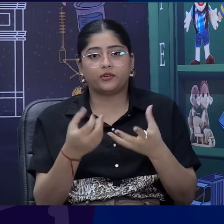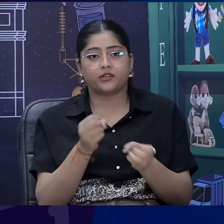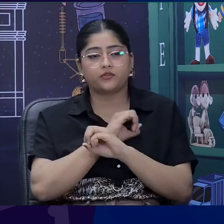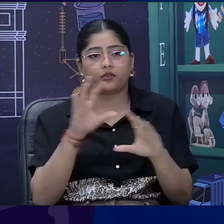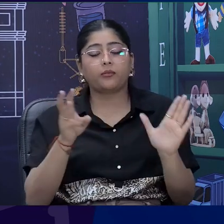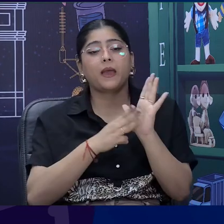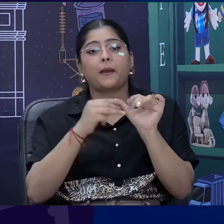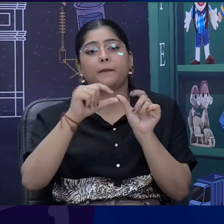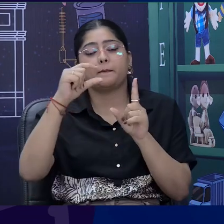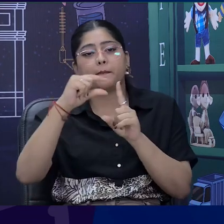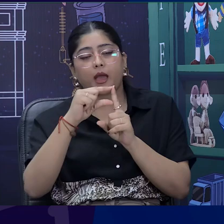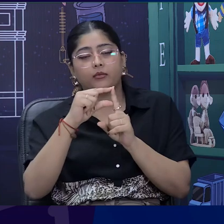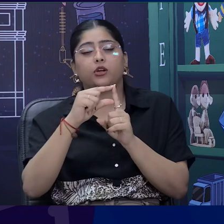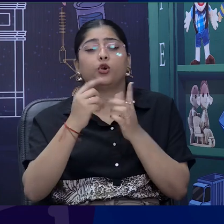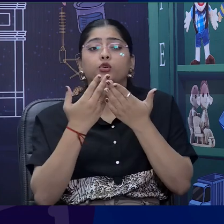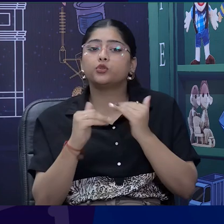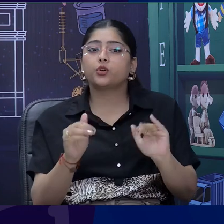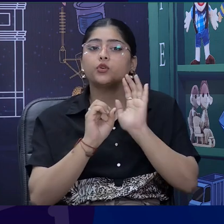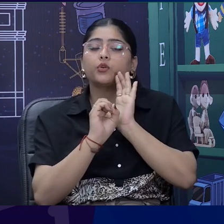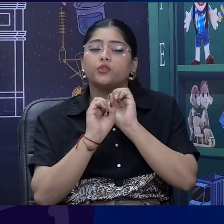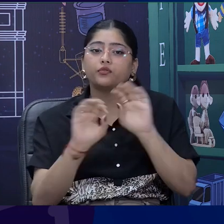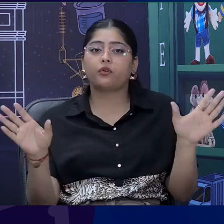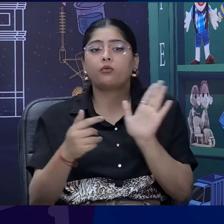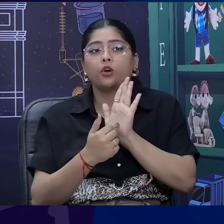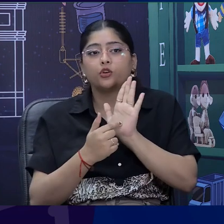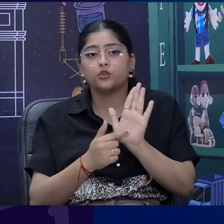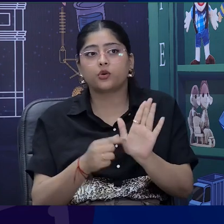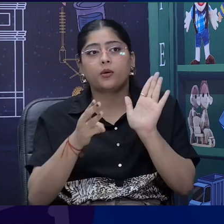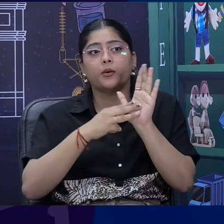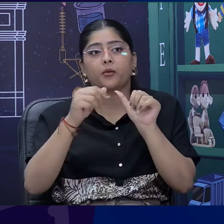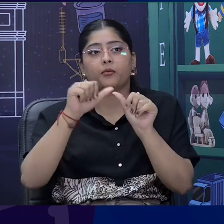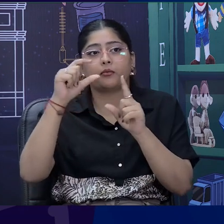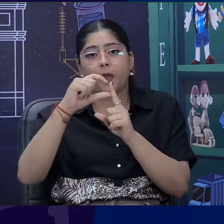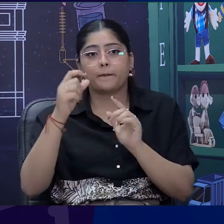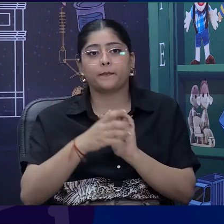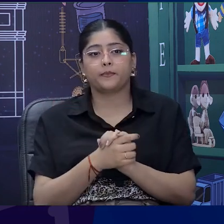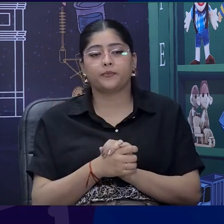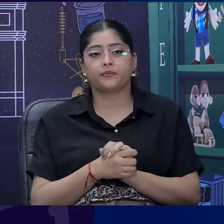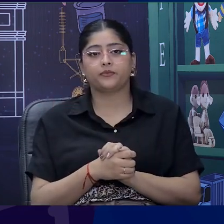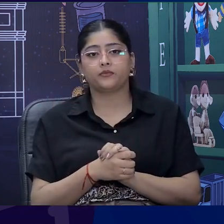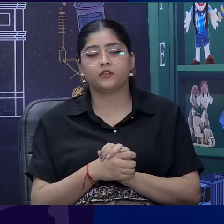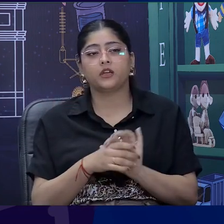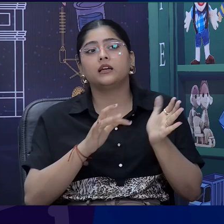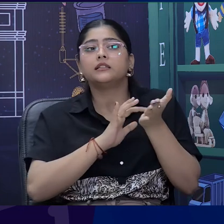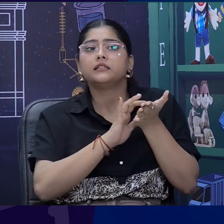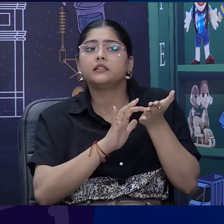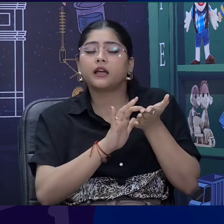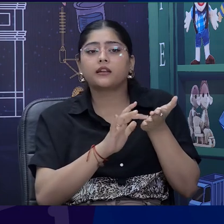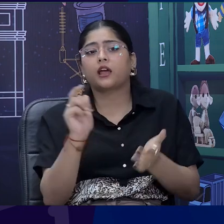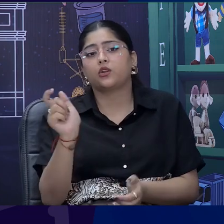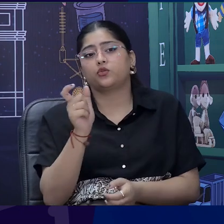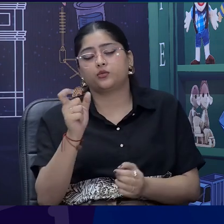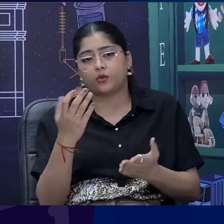to the children. On map it can be made tactile. Tactile or you can